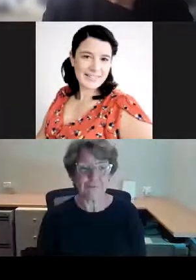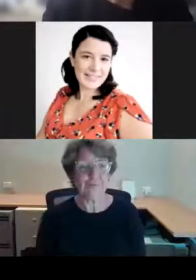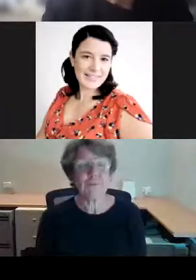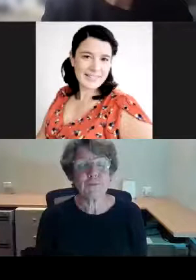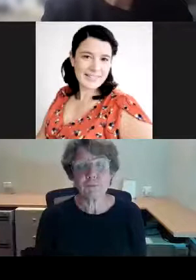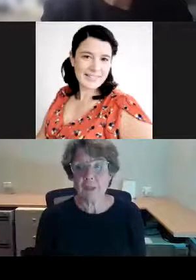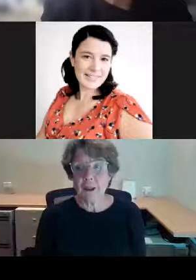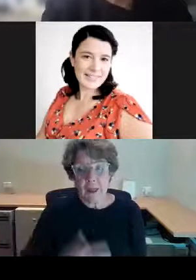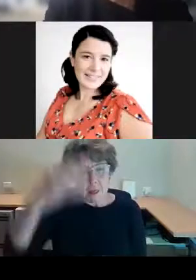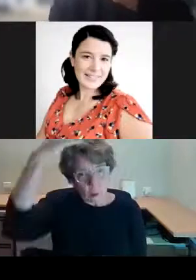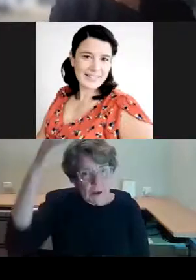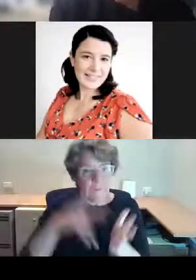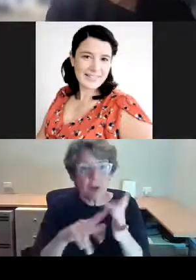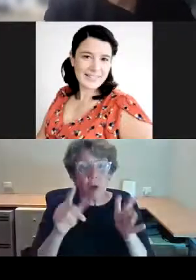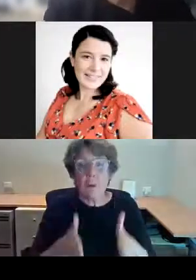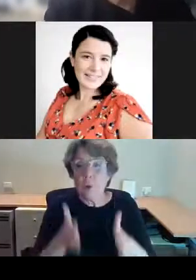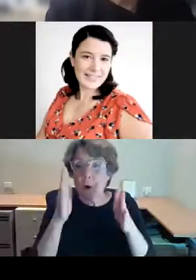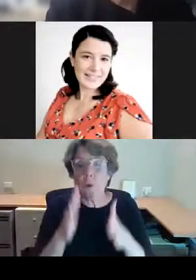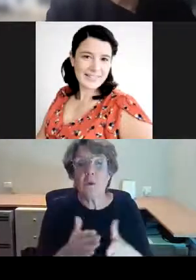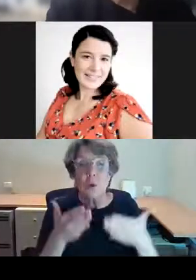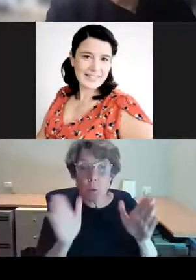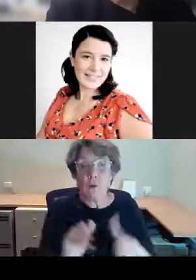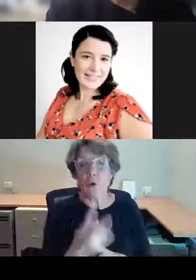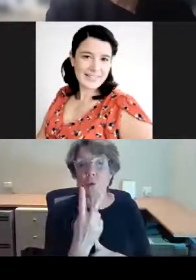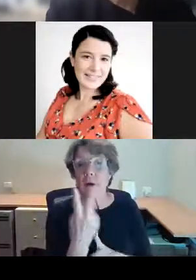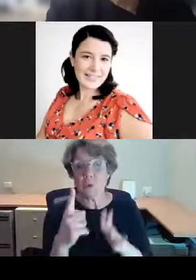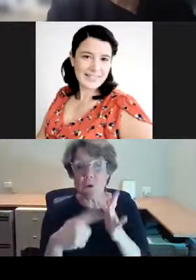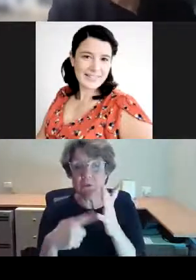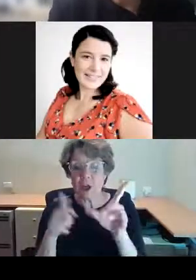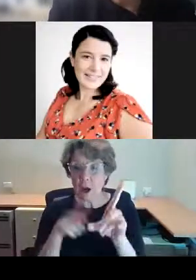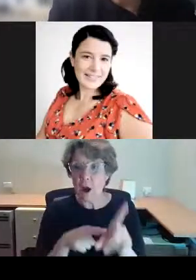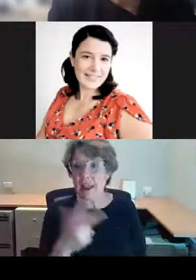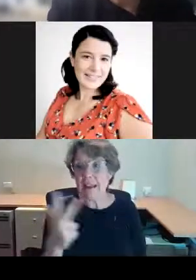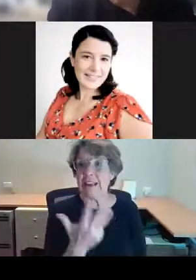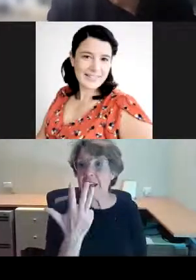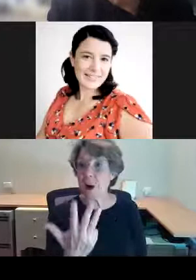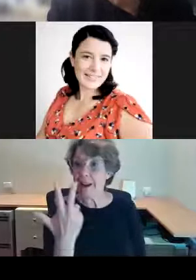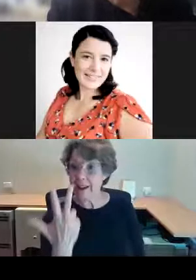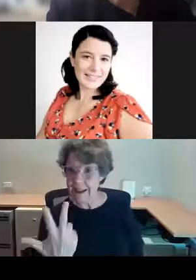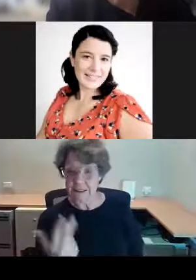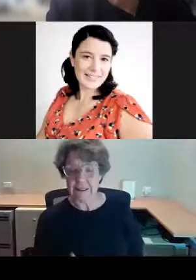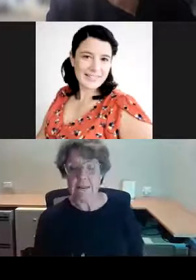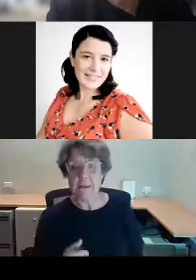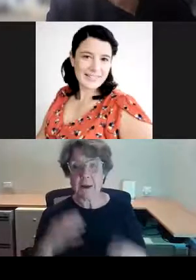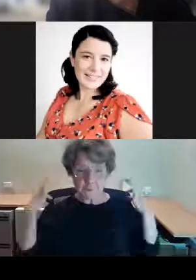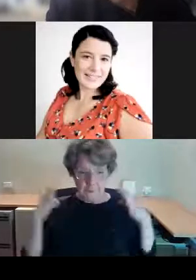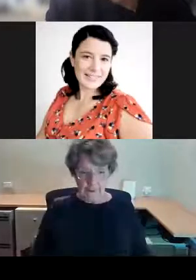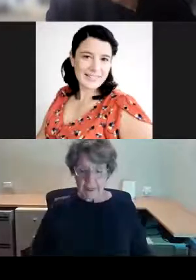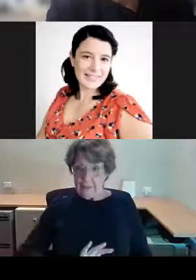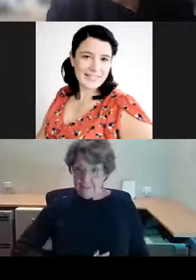building was opened on the 21st of July in 1898 by the mayor and mayoress of Sydney.